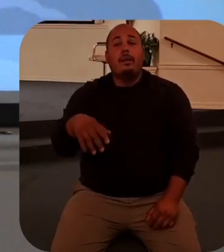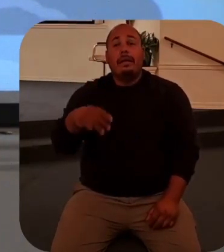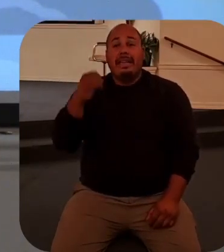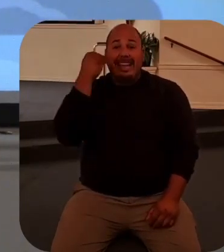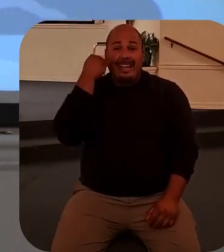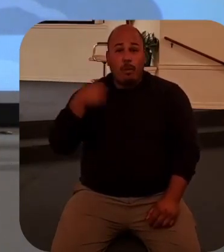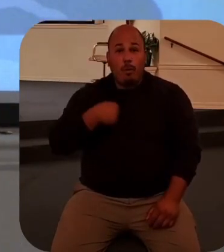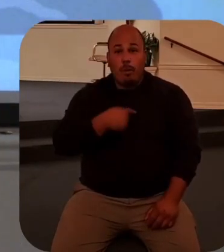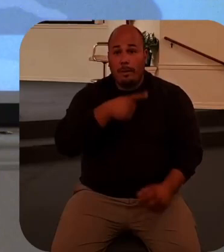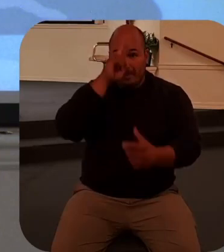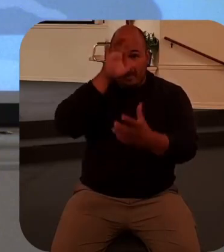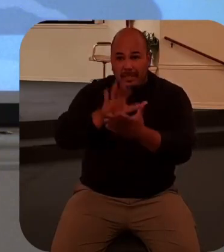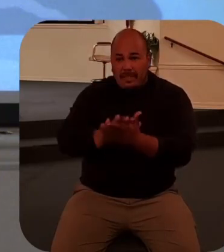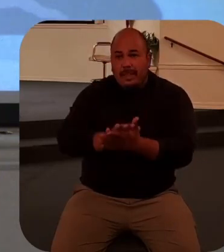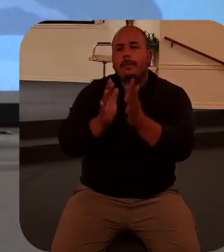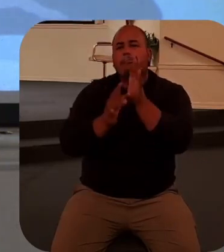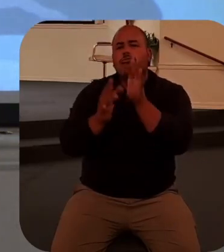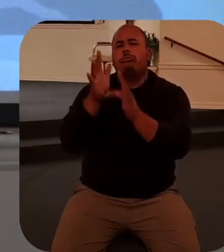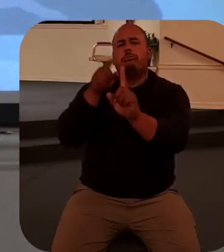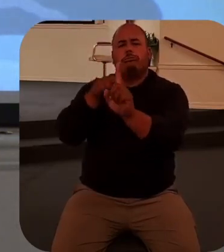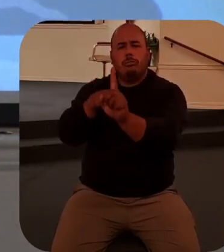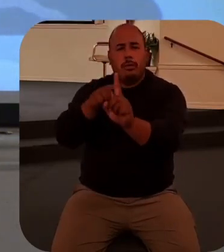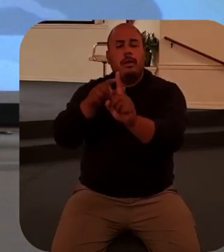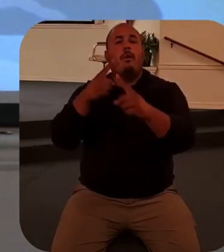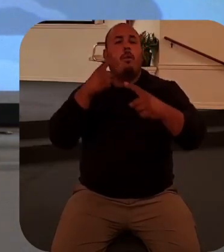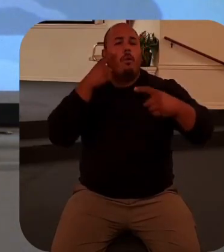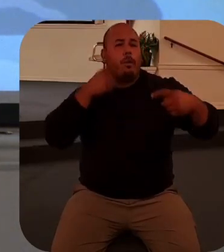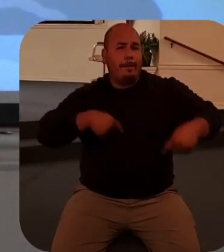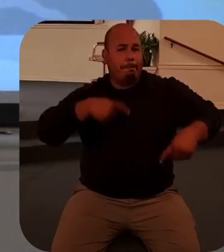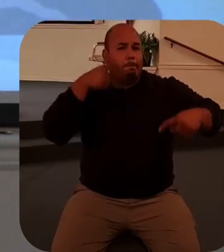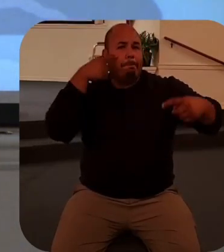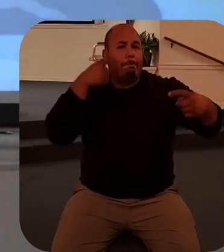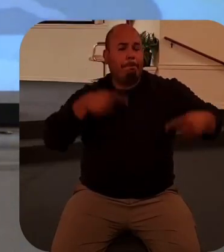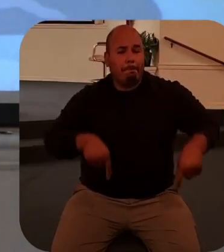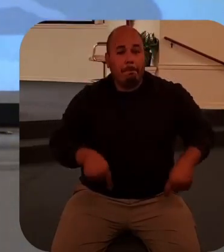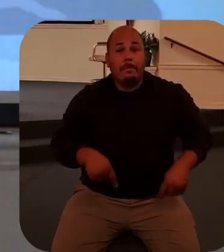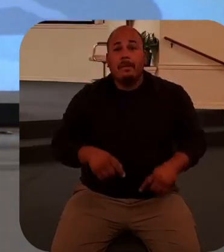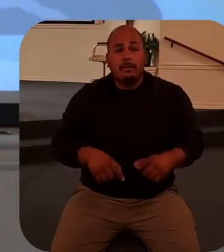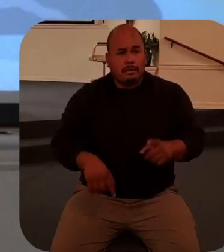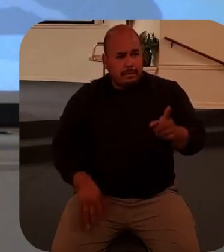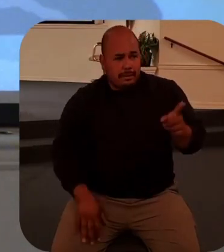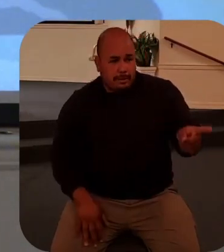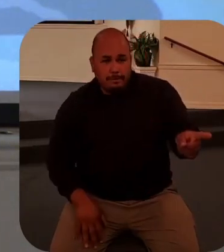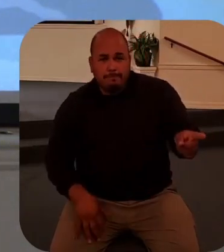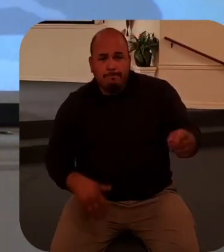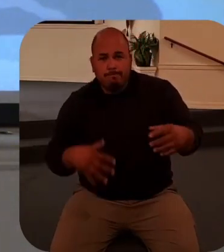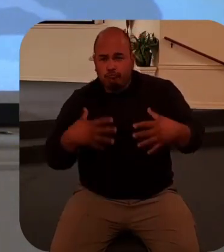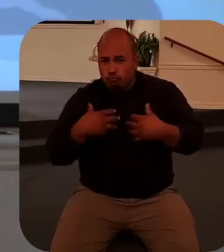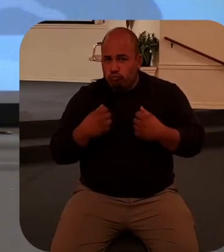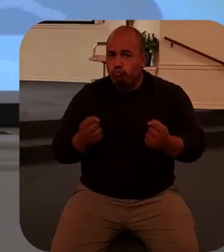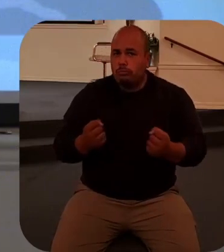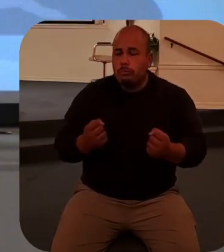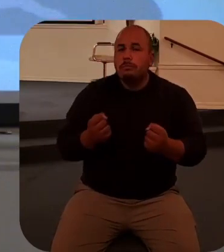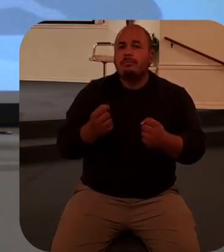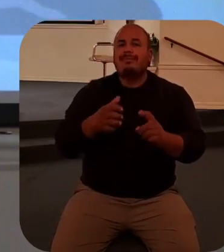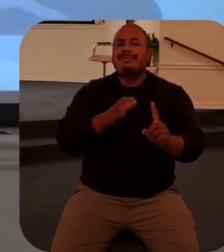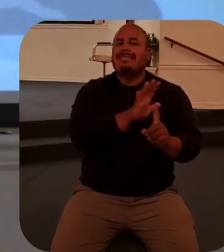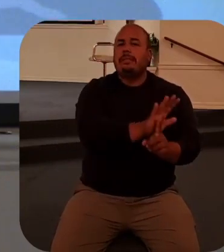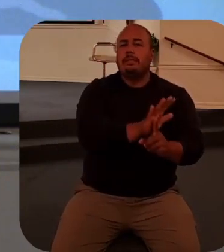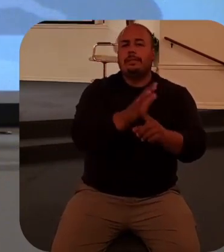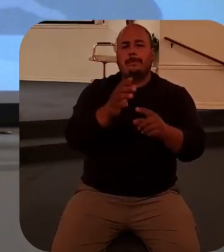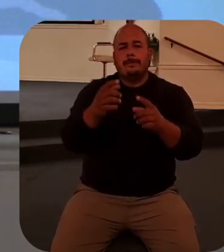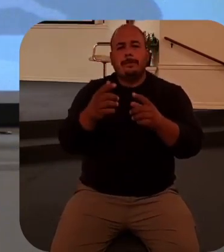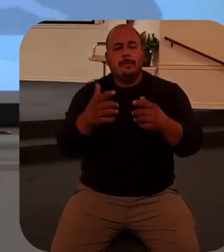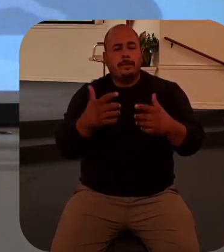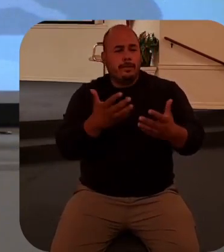also took up his weapons like a mighty and furious warrior and overpowered our great enemy that is death and gave